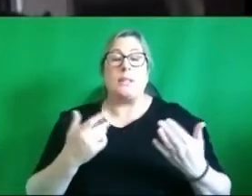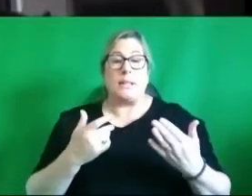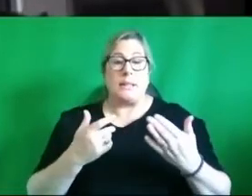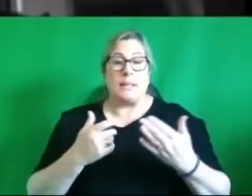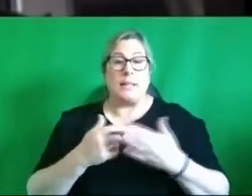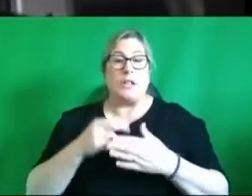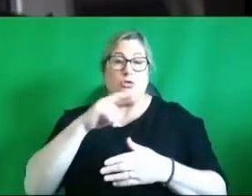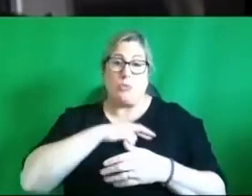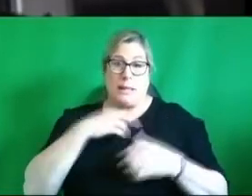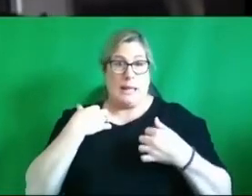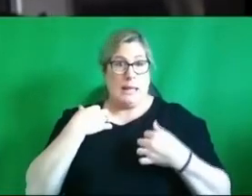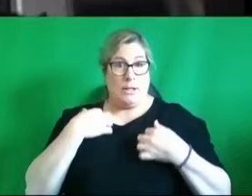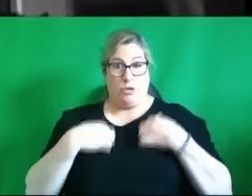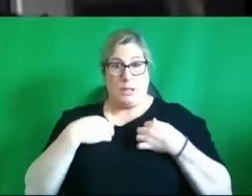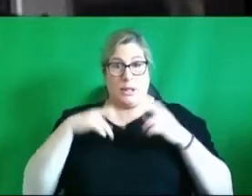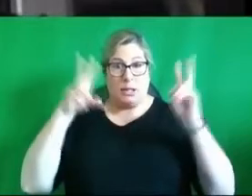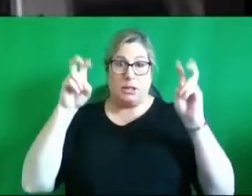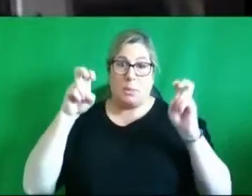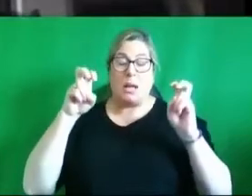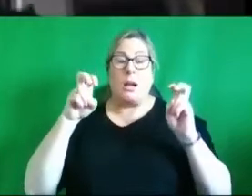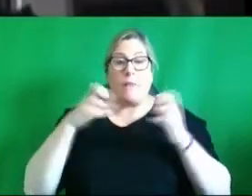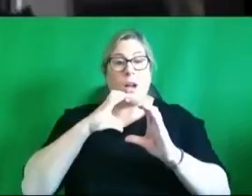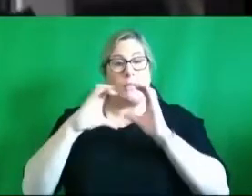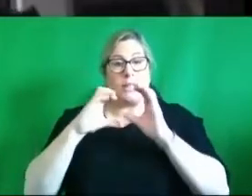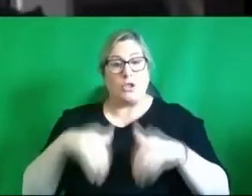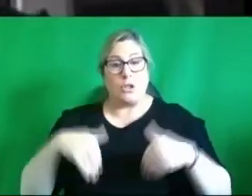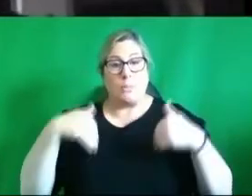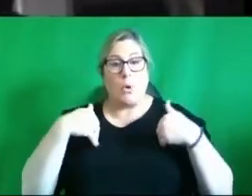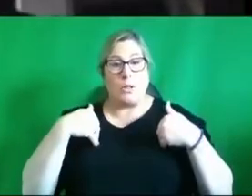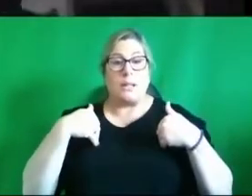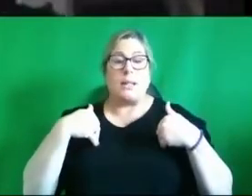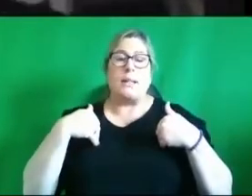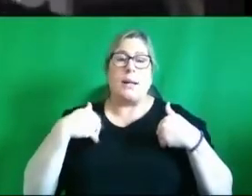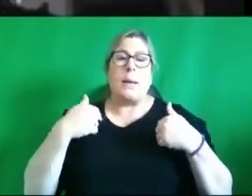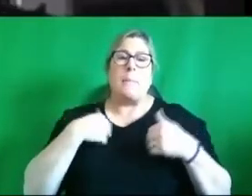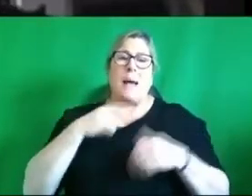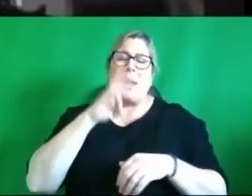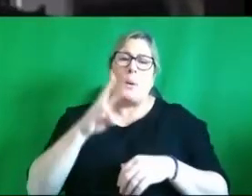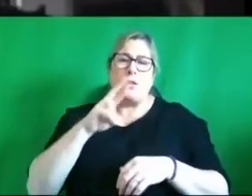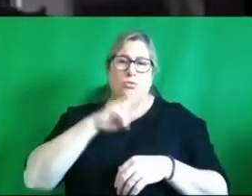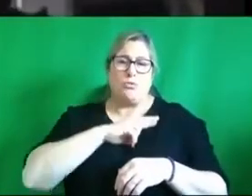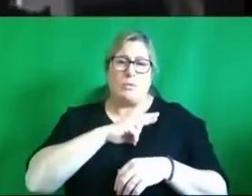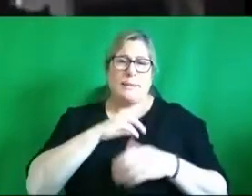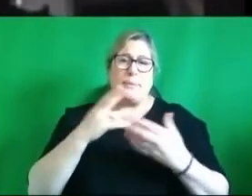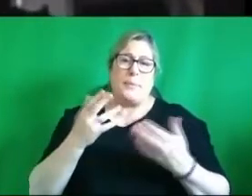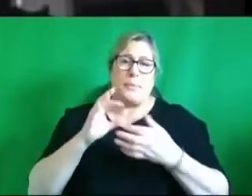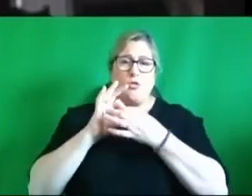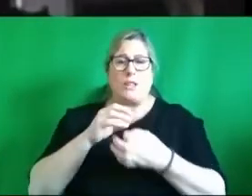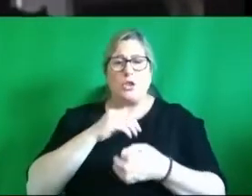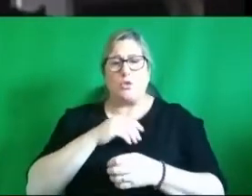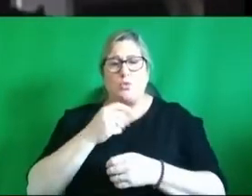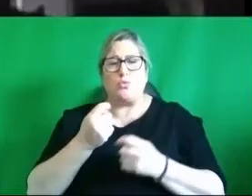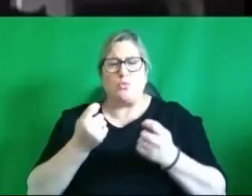really interesting uh topic of conversation this morning um i guess my question relates to or does relate to rare diseases